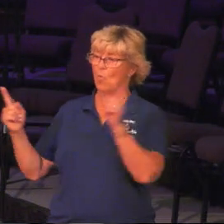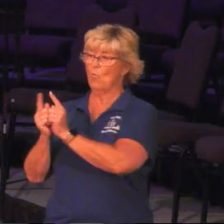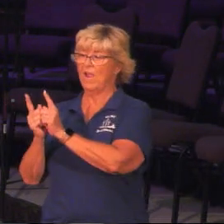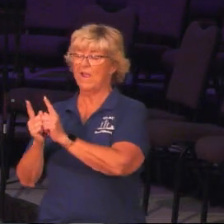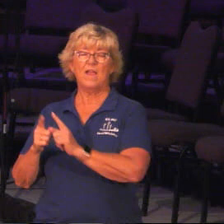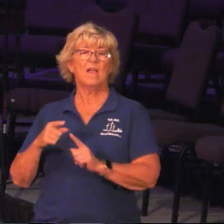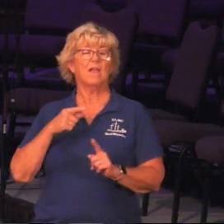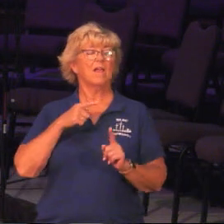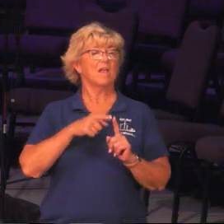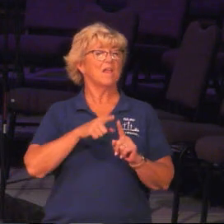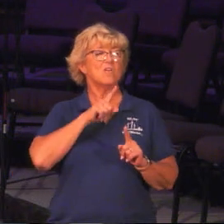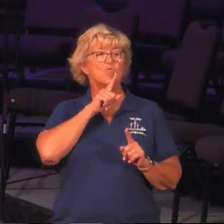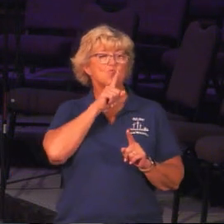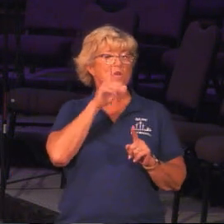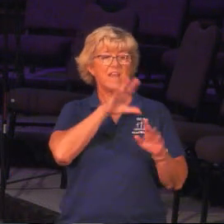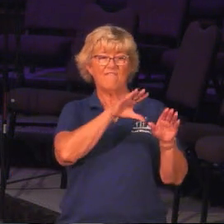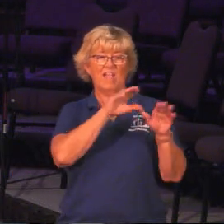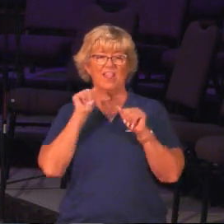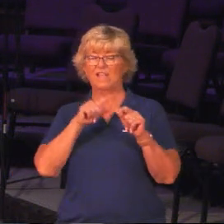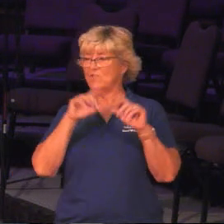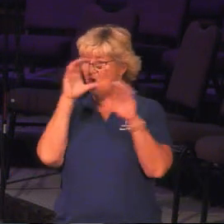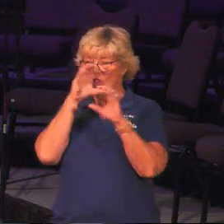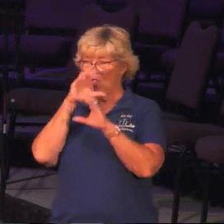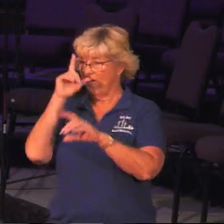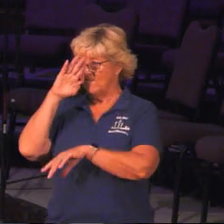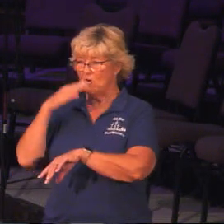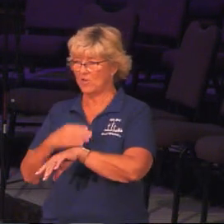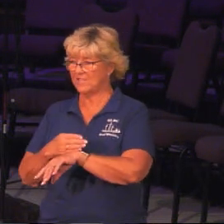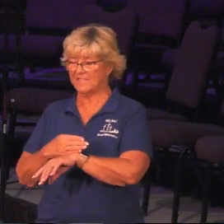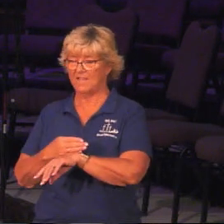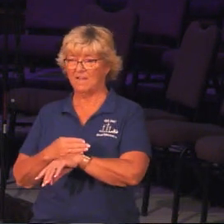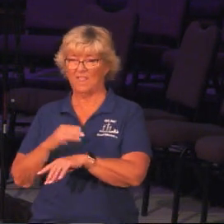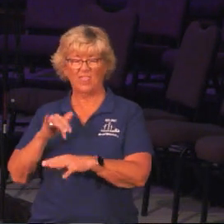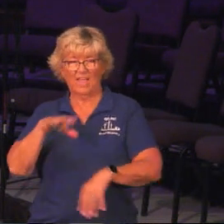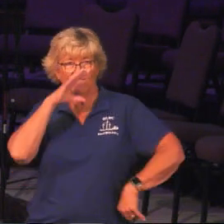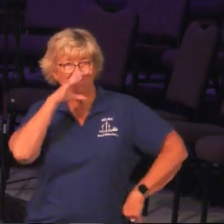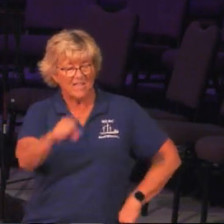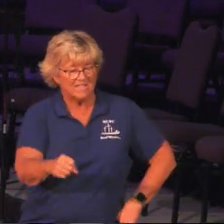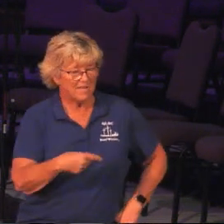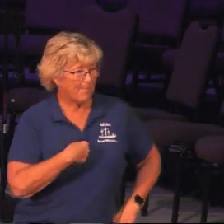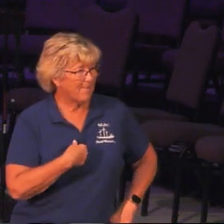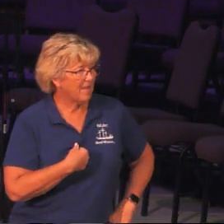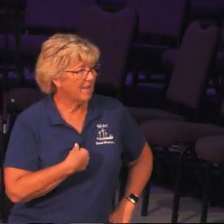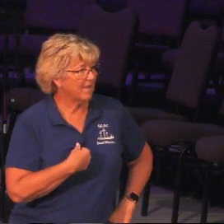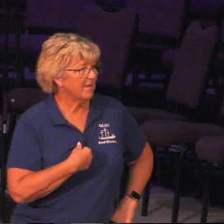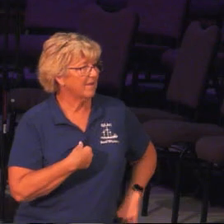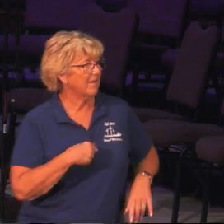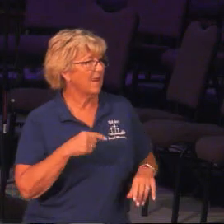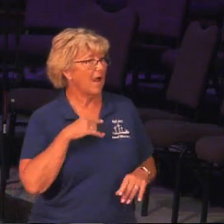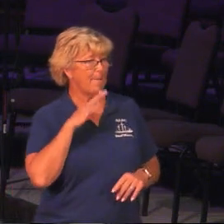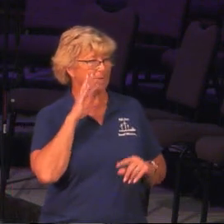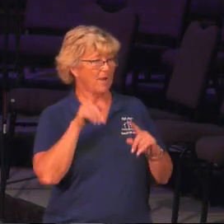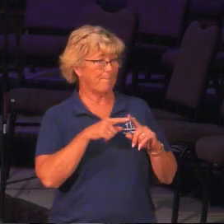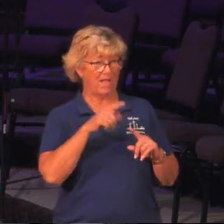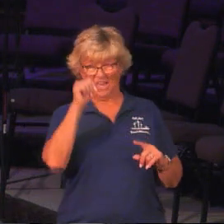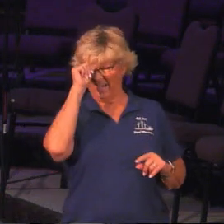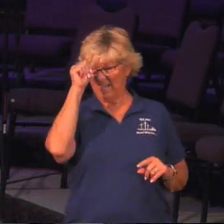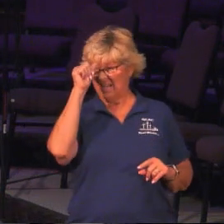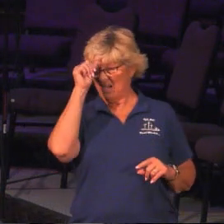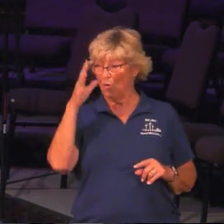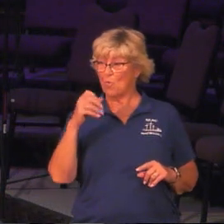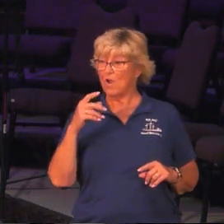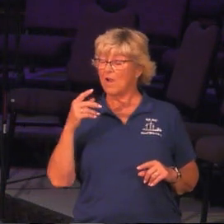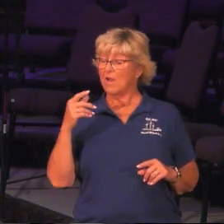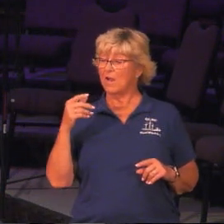never actually leaves to go and find him. And that fascinates me. But as I said, I'm speaking about India, so if you want to hear the